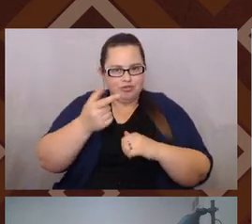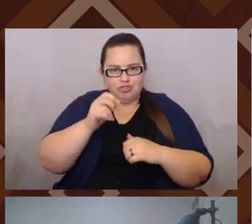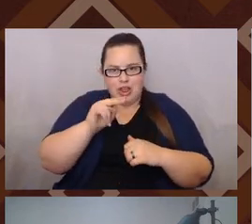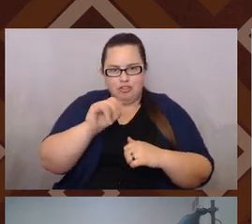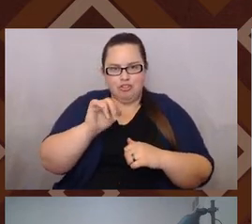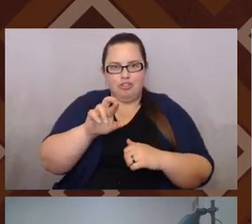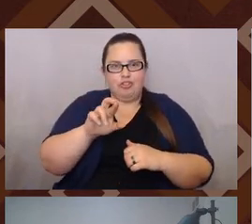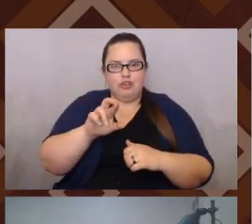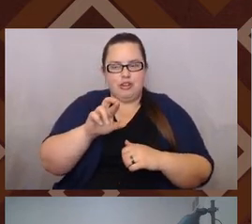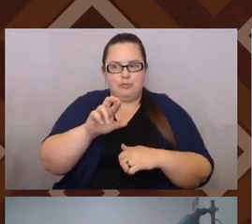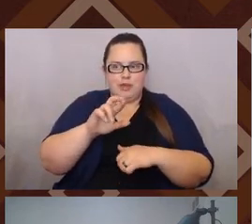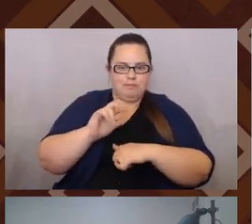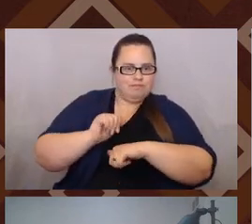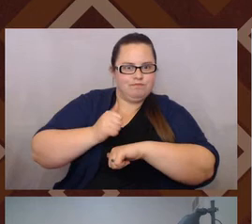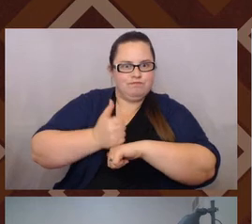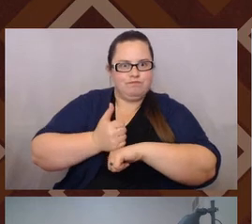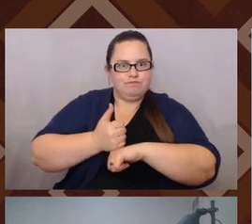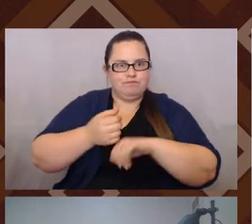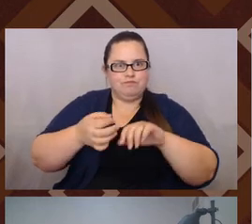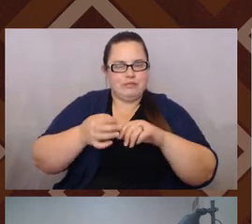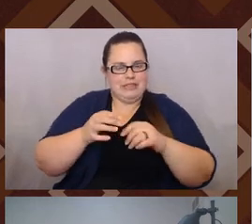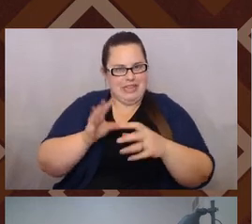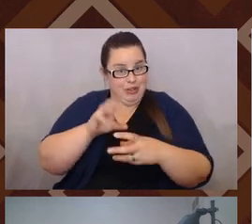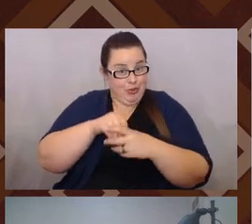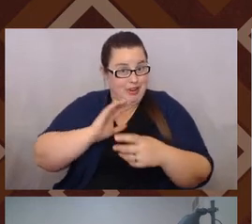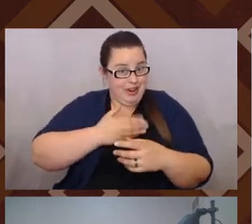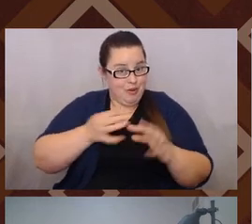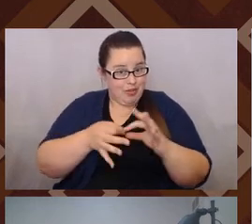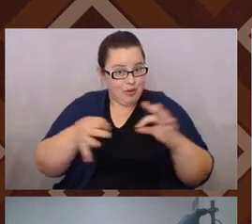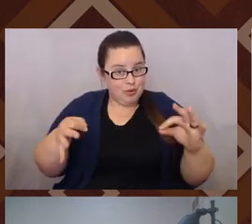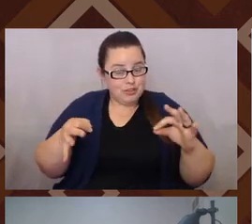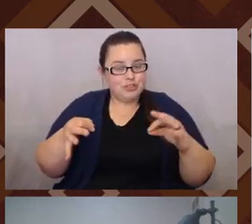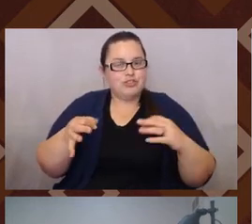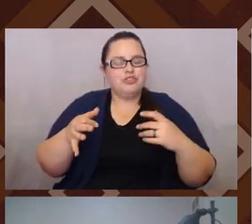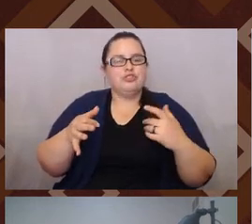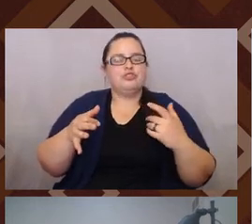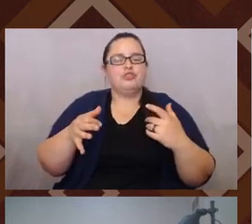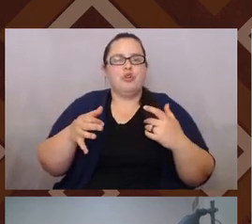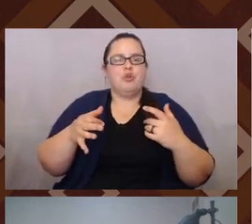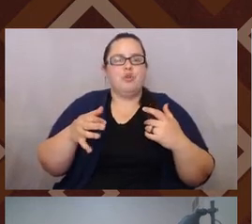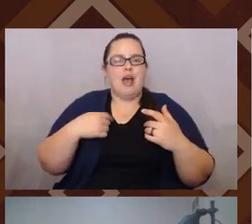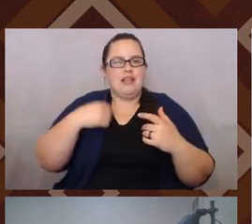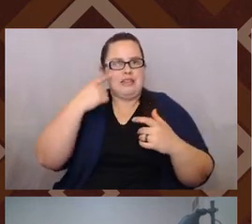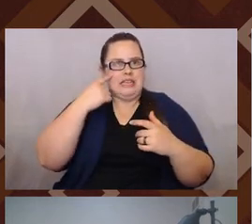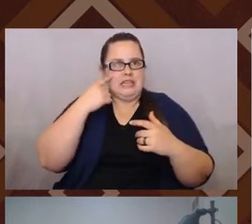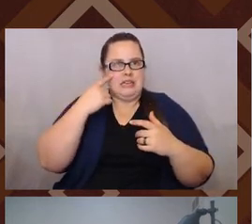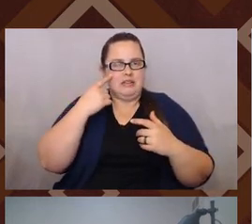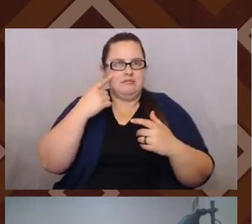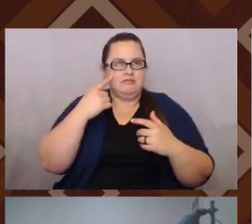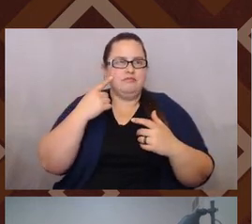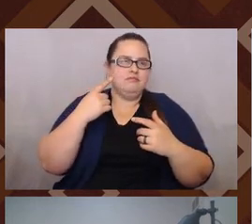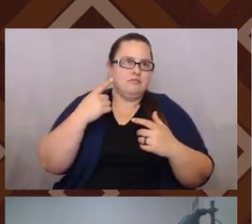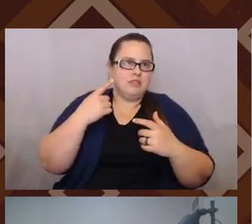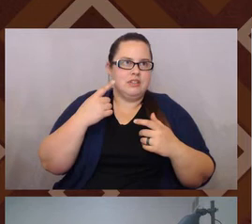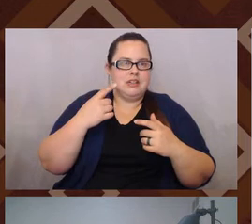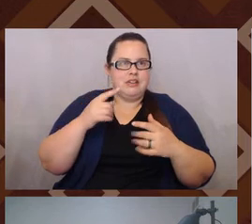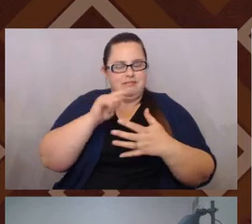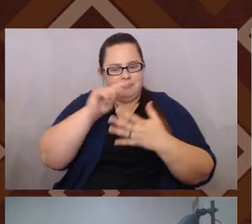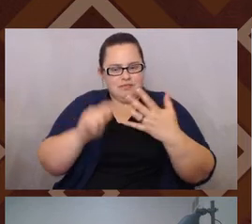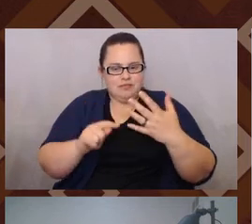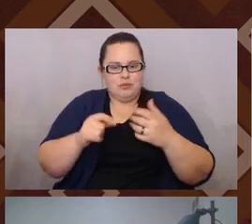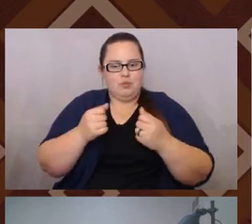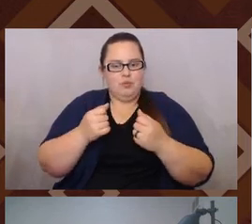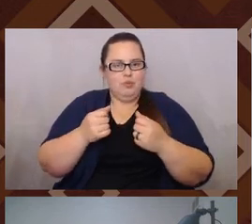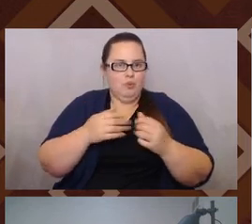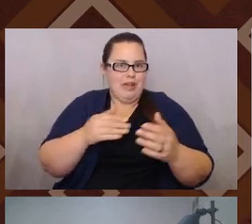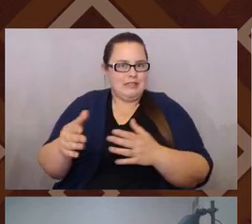asserted, even in our language. Um, and so I think that like, in many ways, I also was like, oh, this is a great